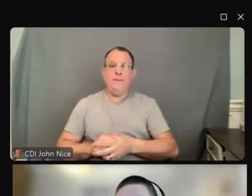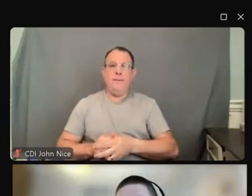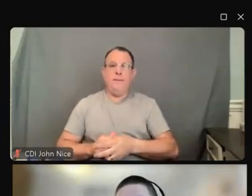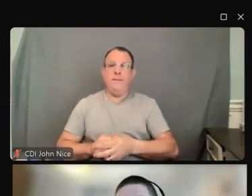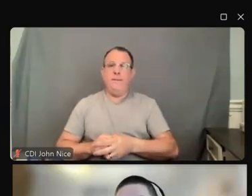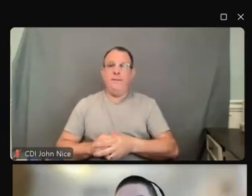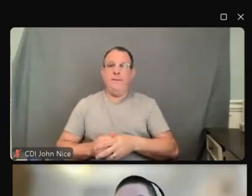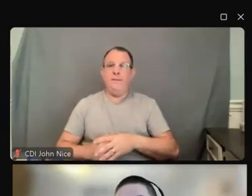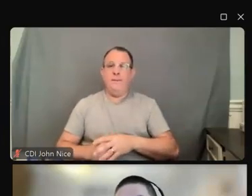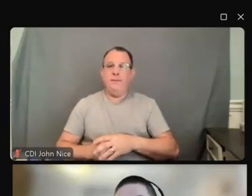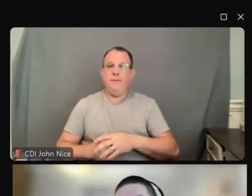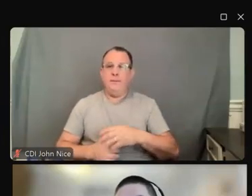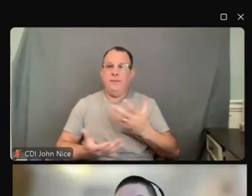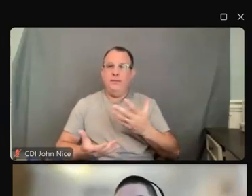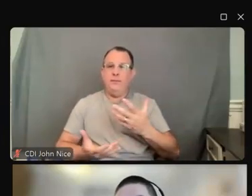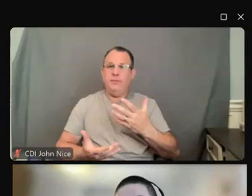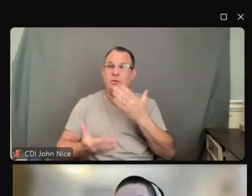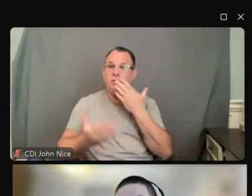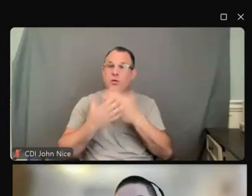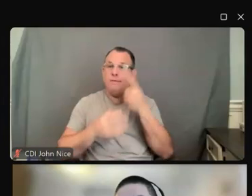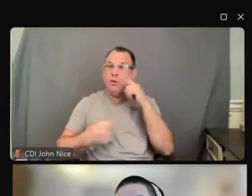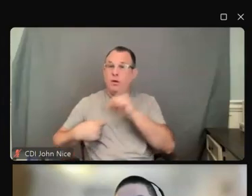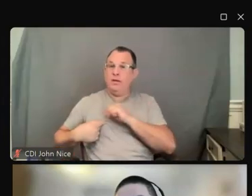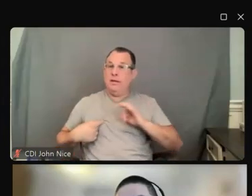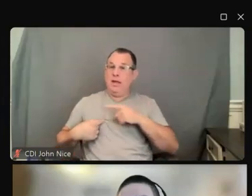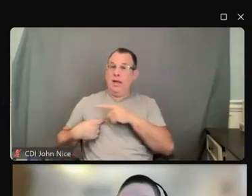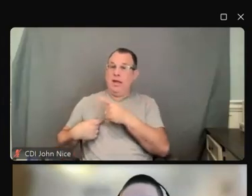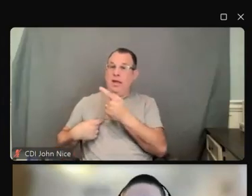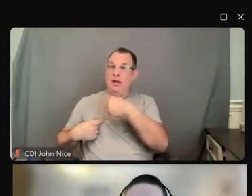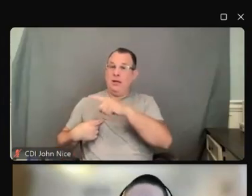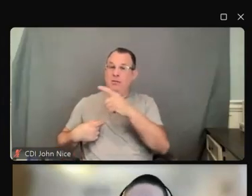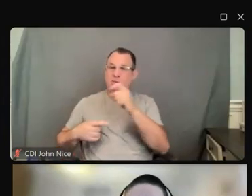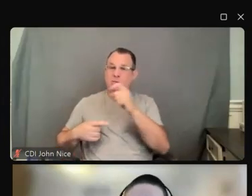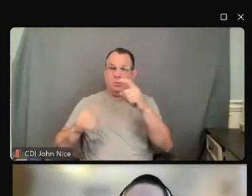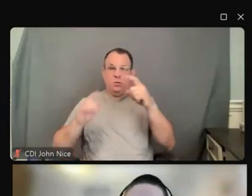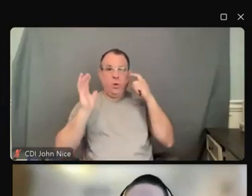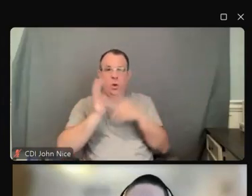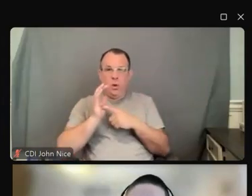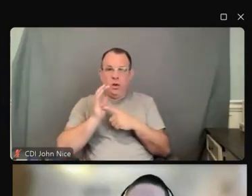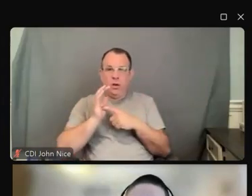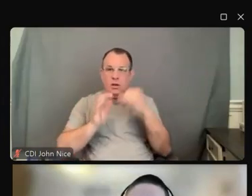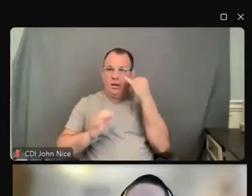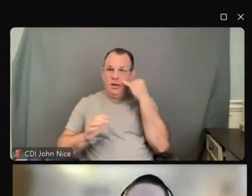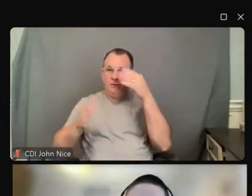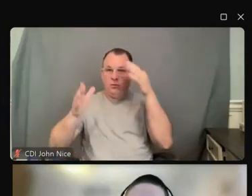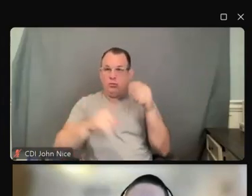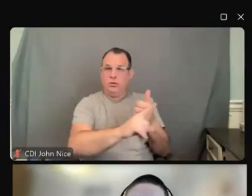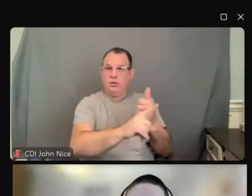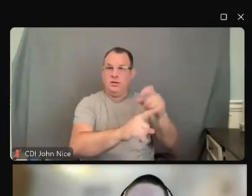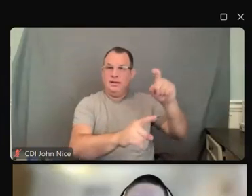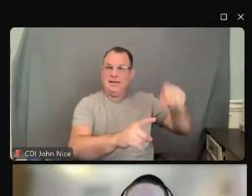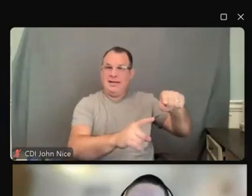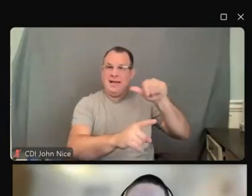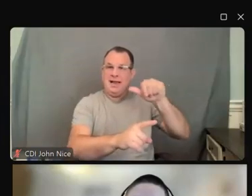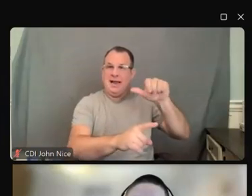for staff to also be trained to recognize when someone may need an auxiliary aid or service, and